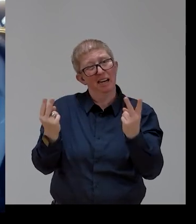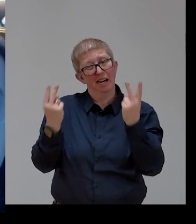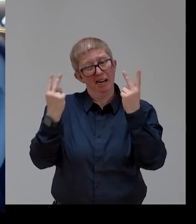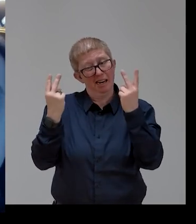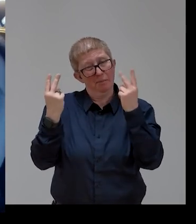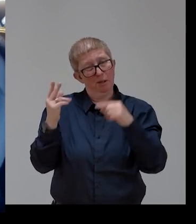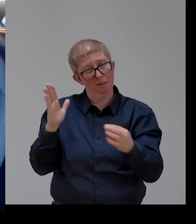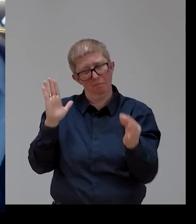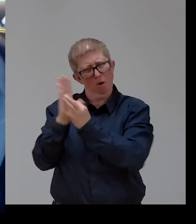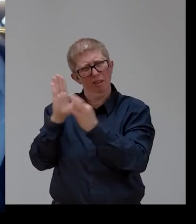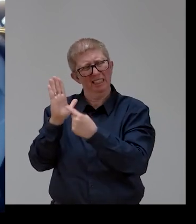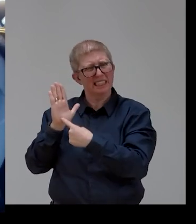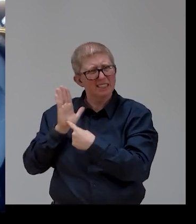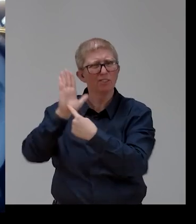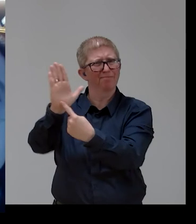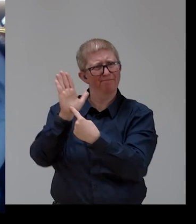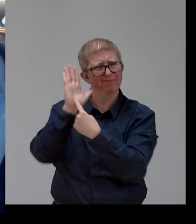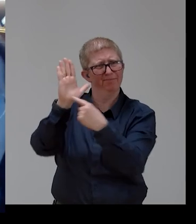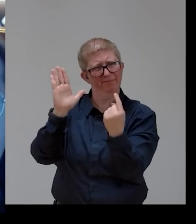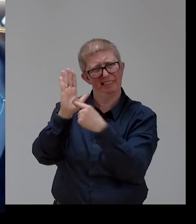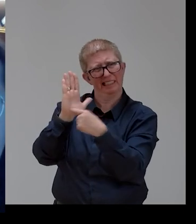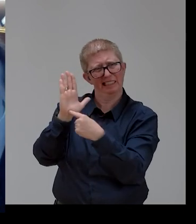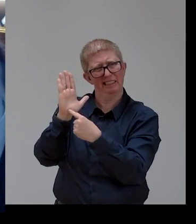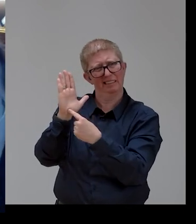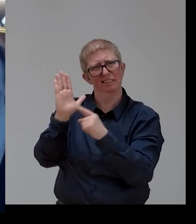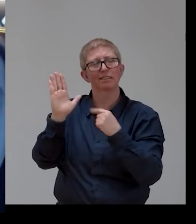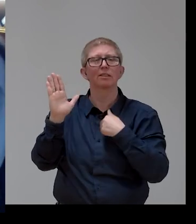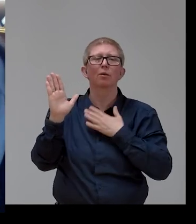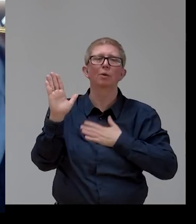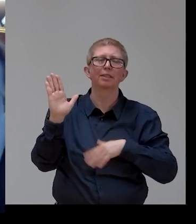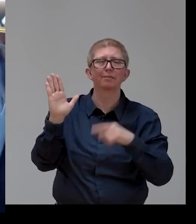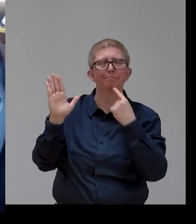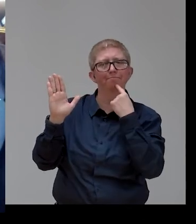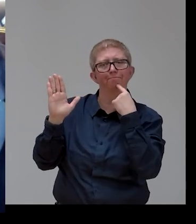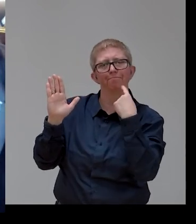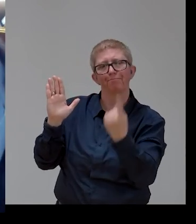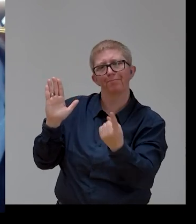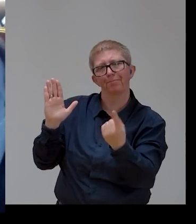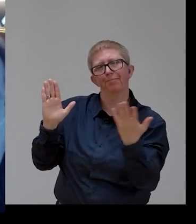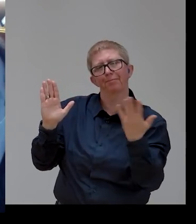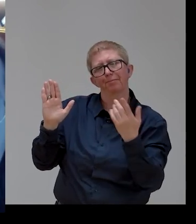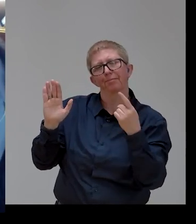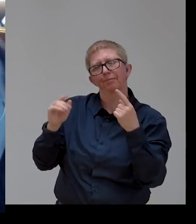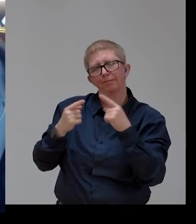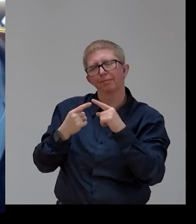strategy. But I want to stress one topic